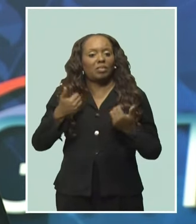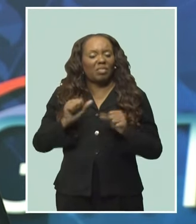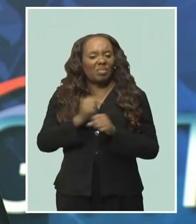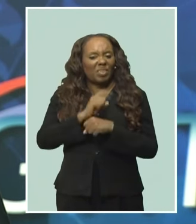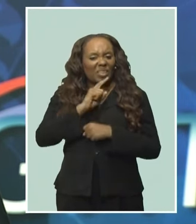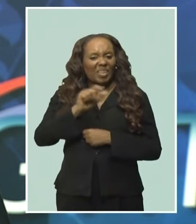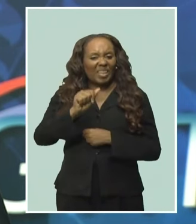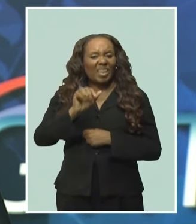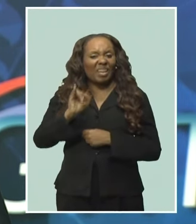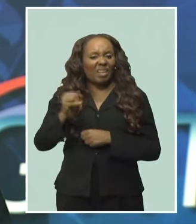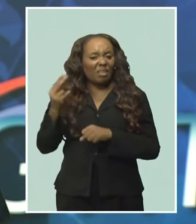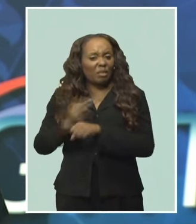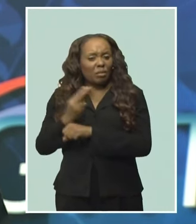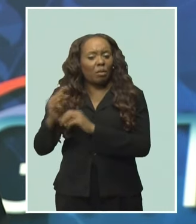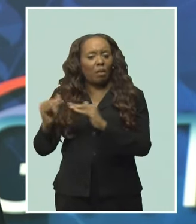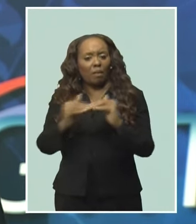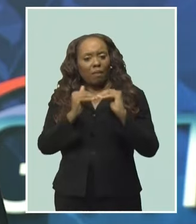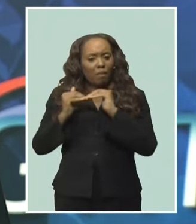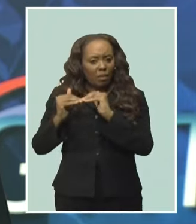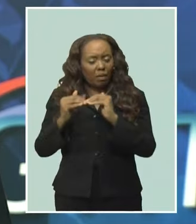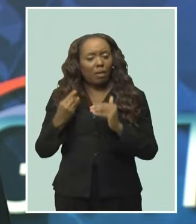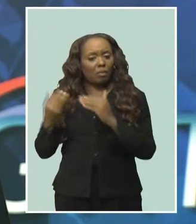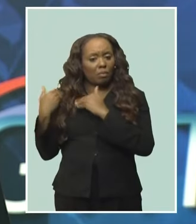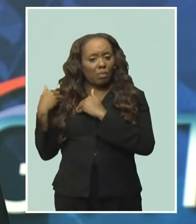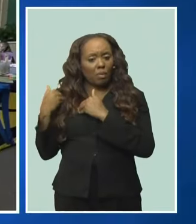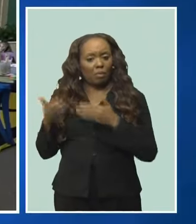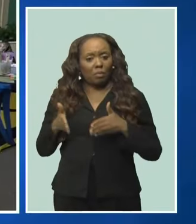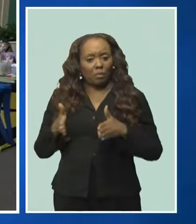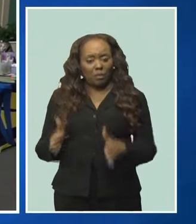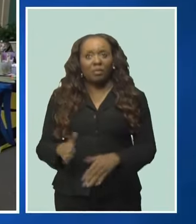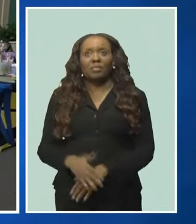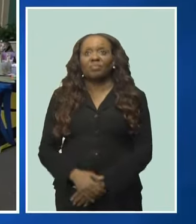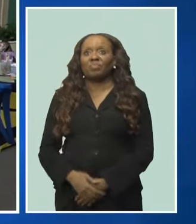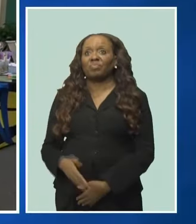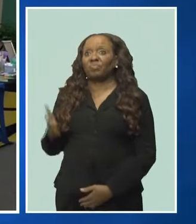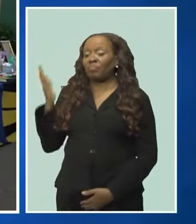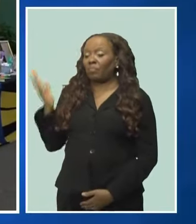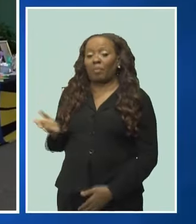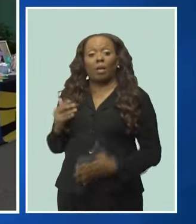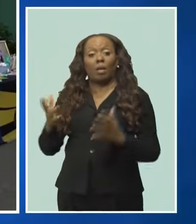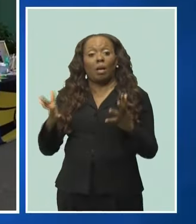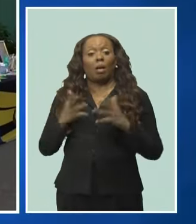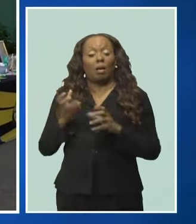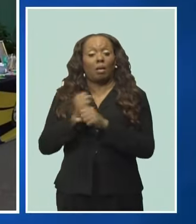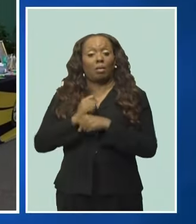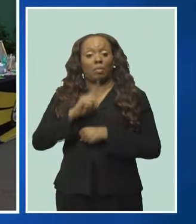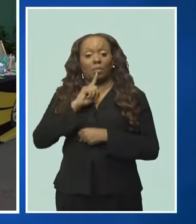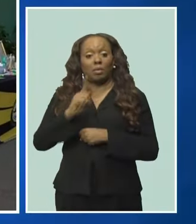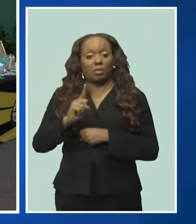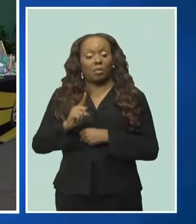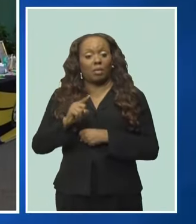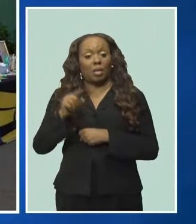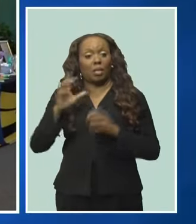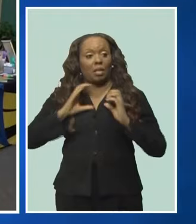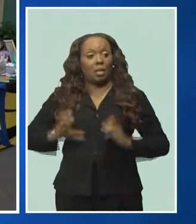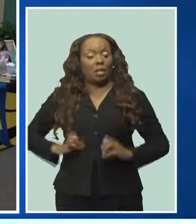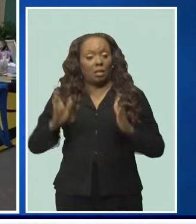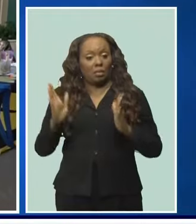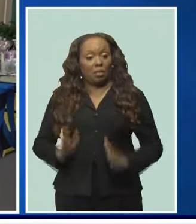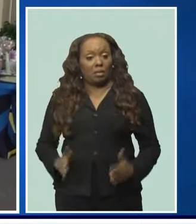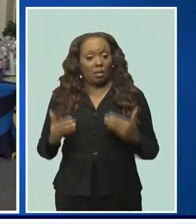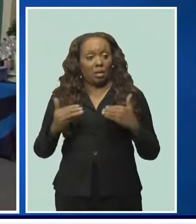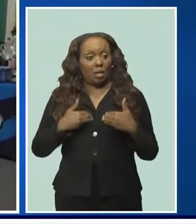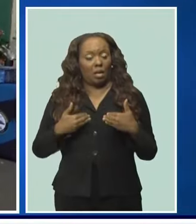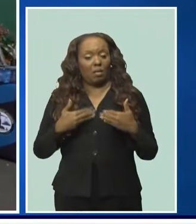and reasonable and responsible manner. We're going to be making sure that the consumers are well protected at every single